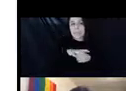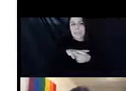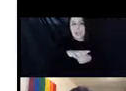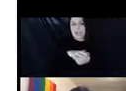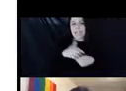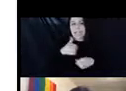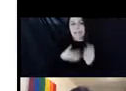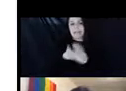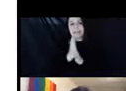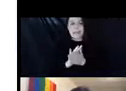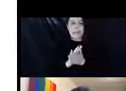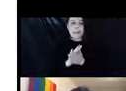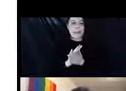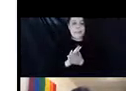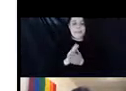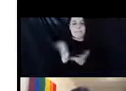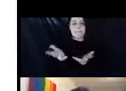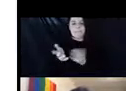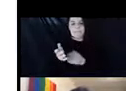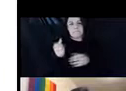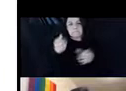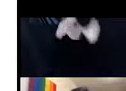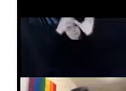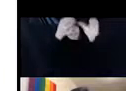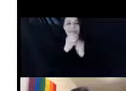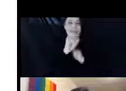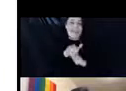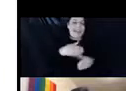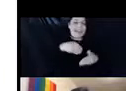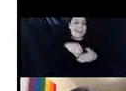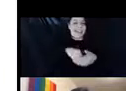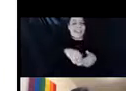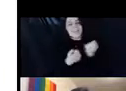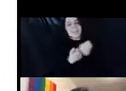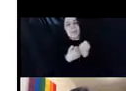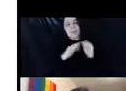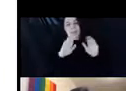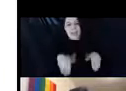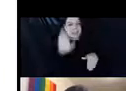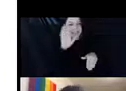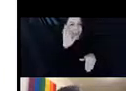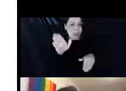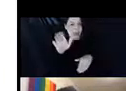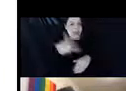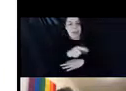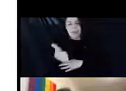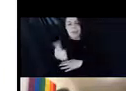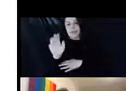in. So, one of the avenues of supportive housing, um, and I will pass it on to Michael K.